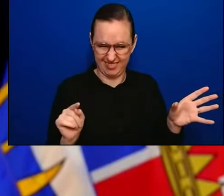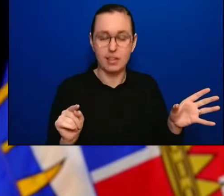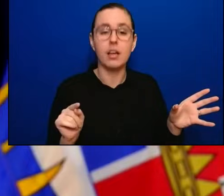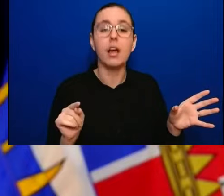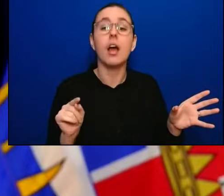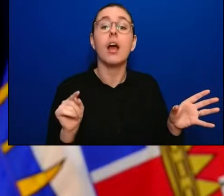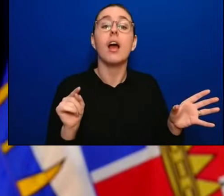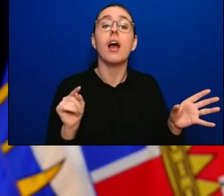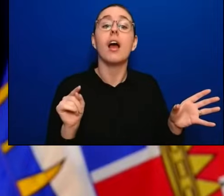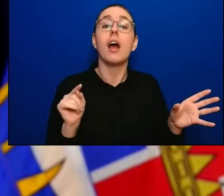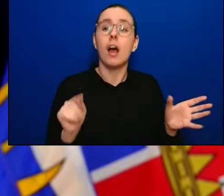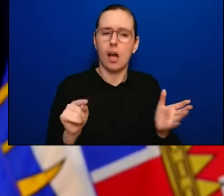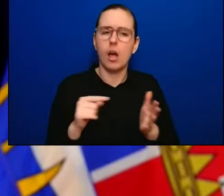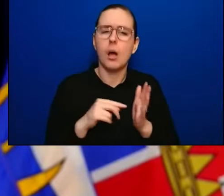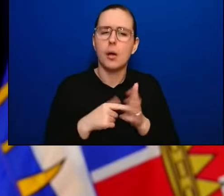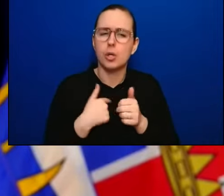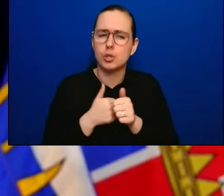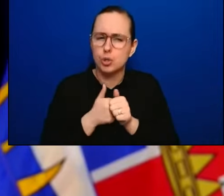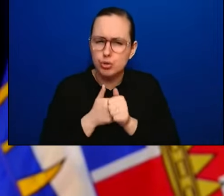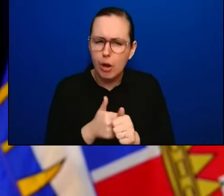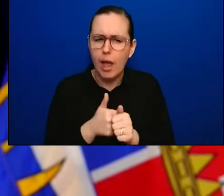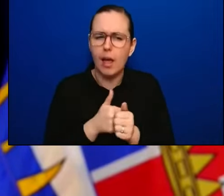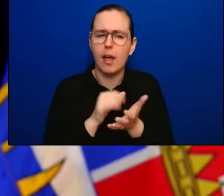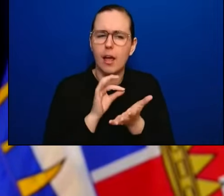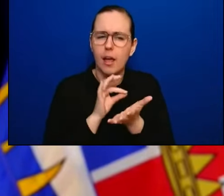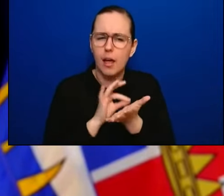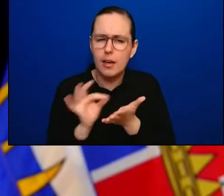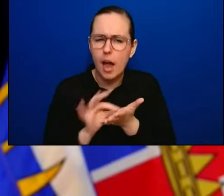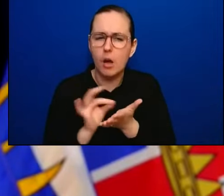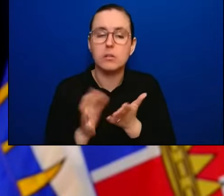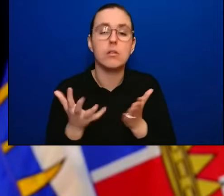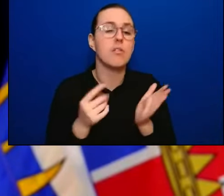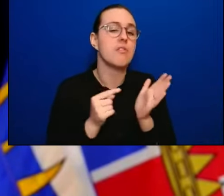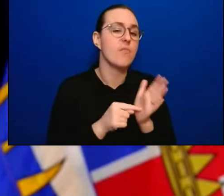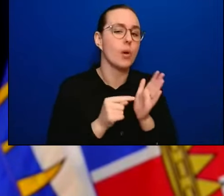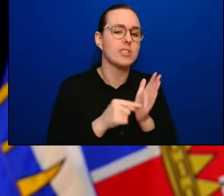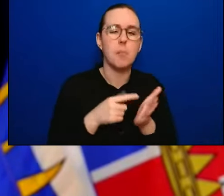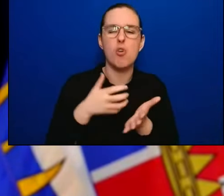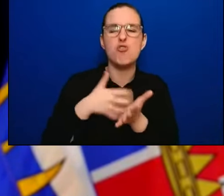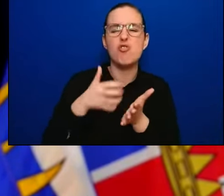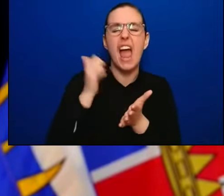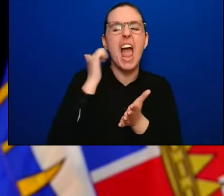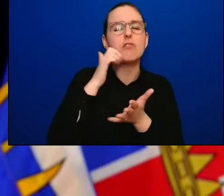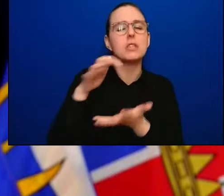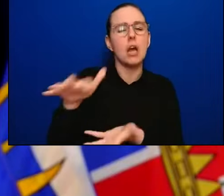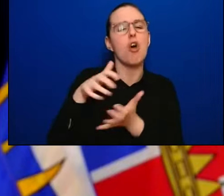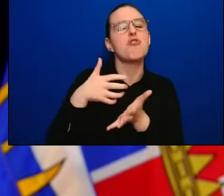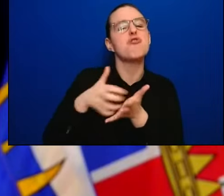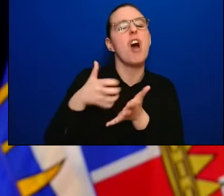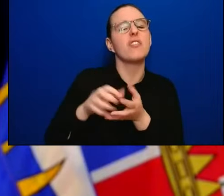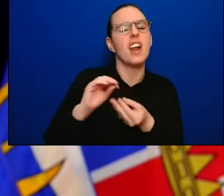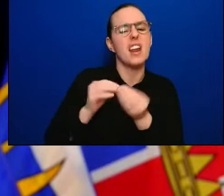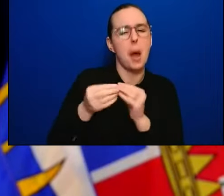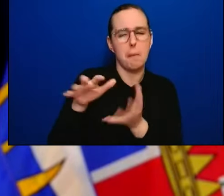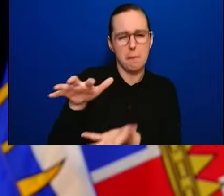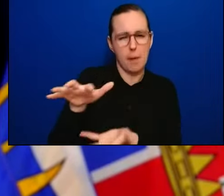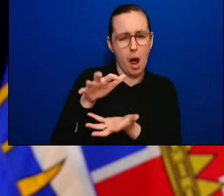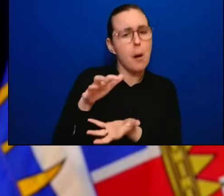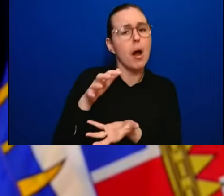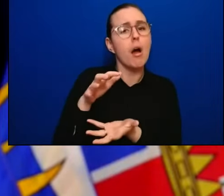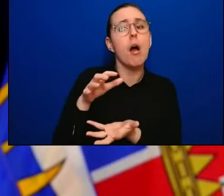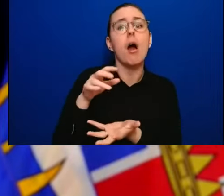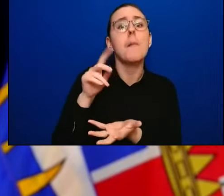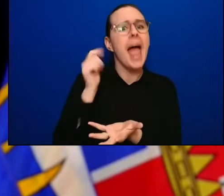reporting of hospitalizations, we get the preliminary numbers every day and we will continue to do that. We'll continue to monitor that. We get preliminary